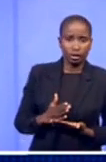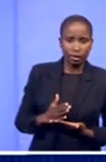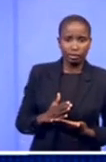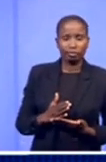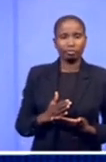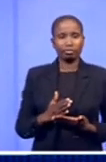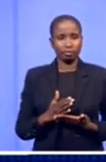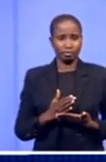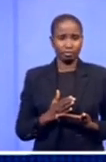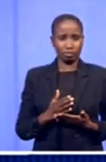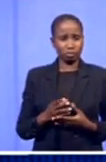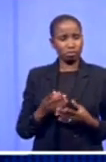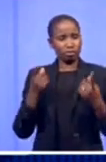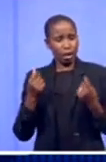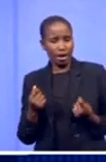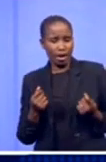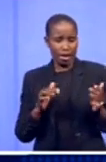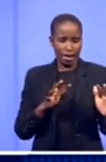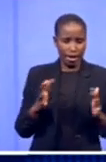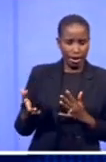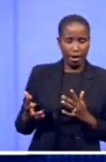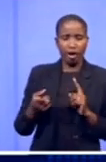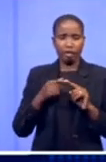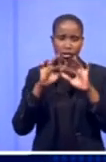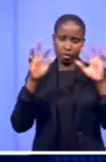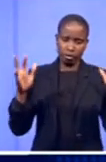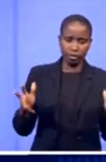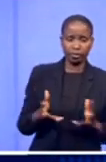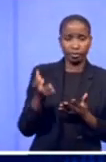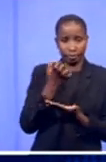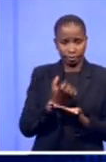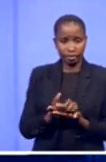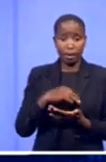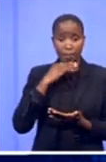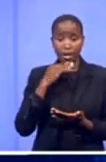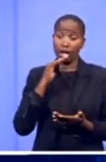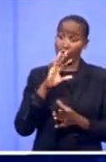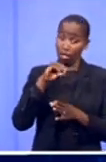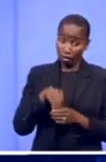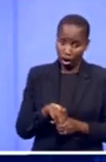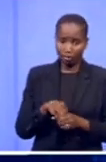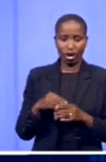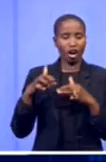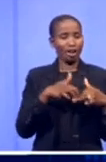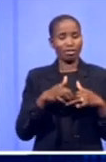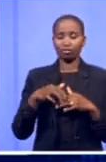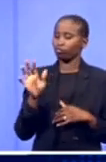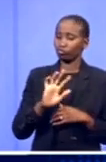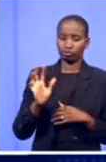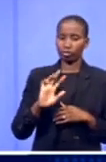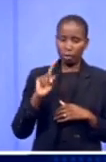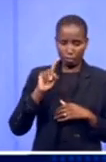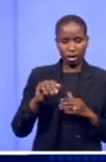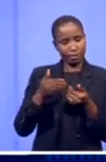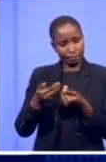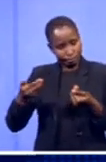of the global economy doesn't get drawn into conflict in the way that this conflict threatens to do. Yeah, it be